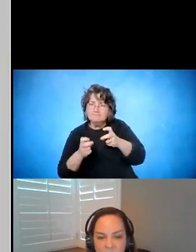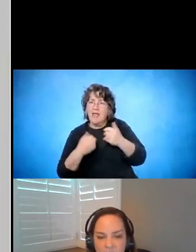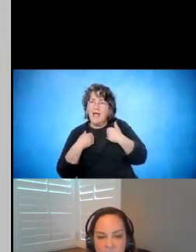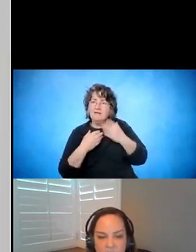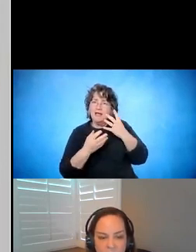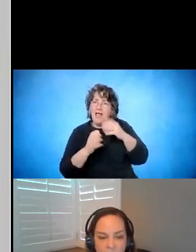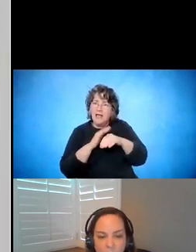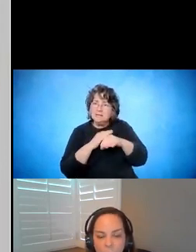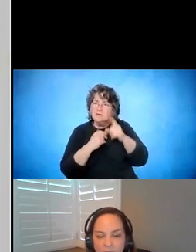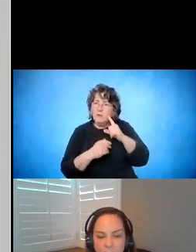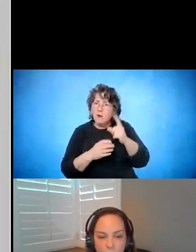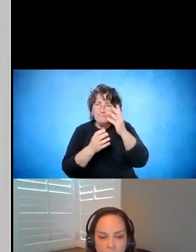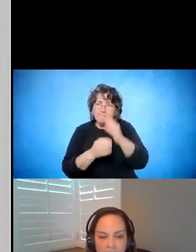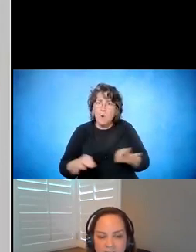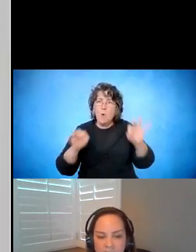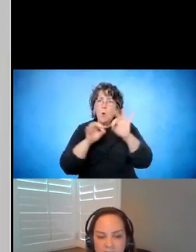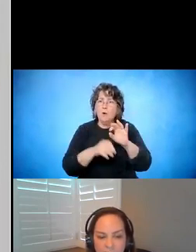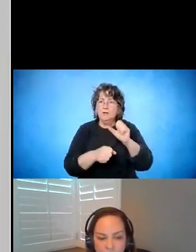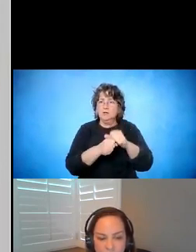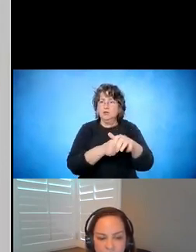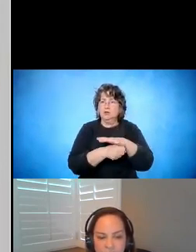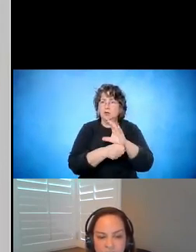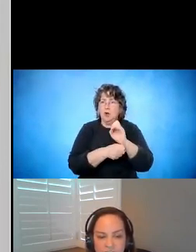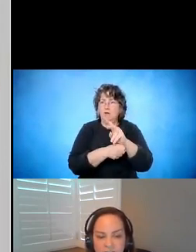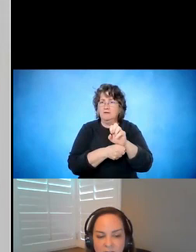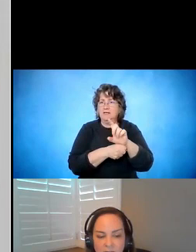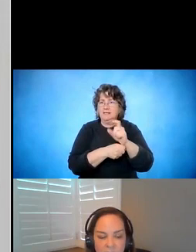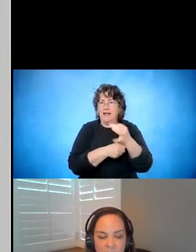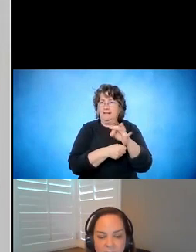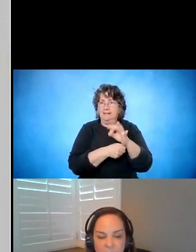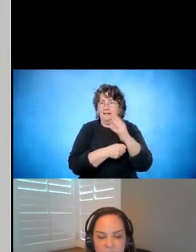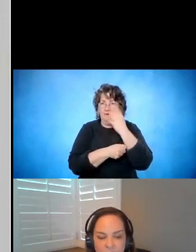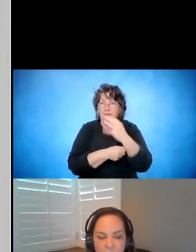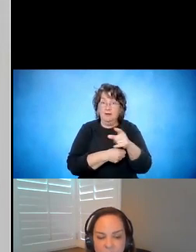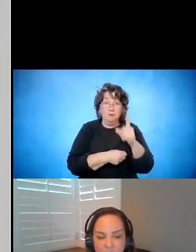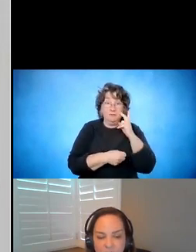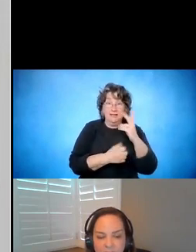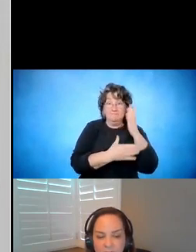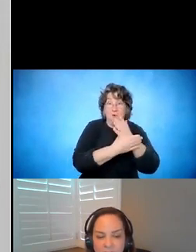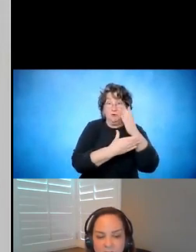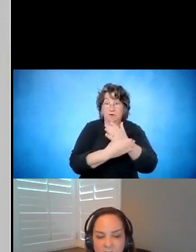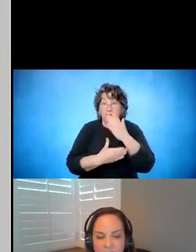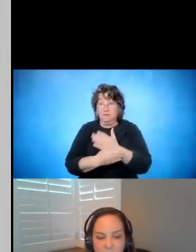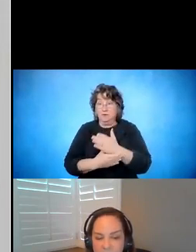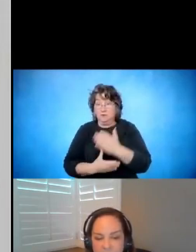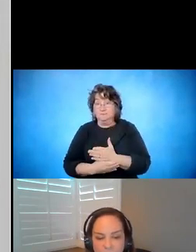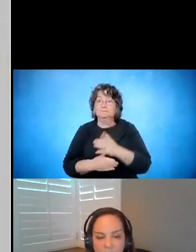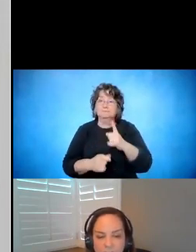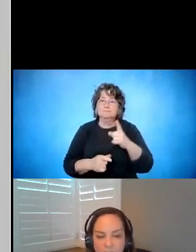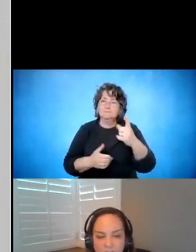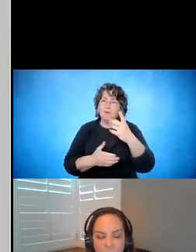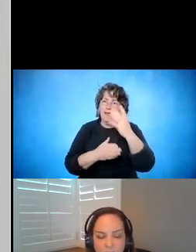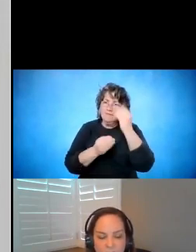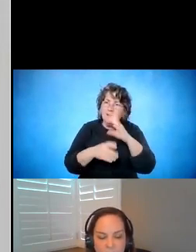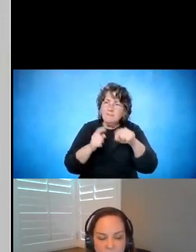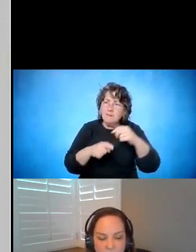information. And so we have them organized into folders, as you see there. There's information about the benefits planning